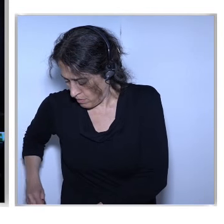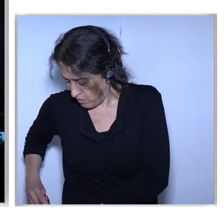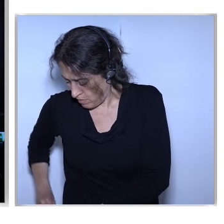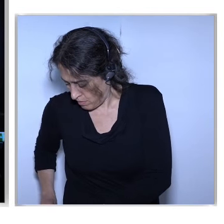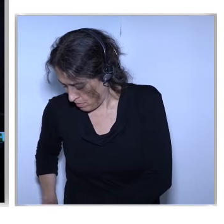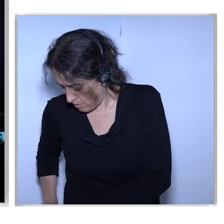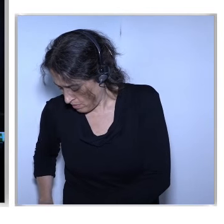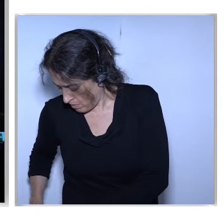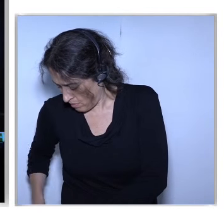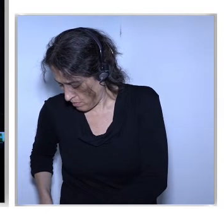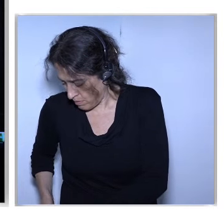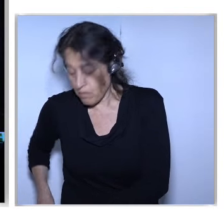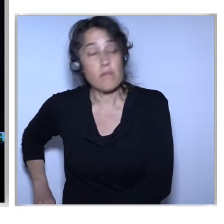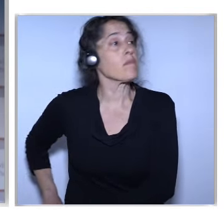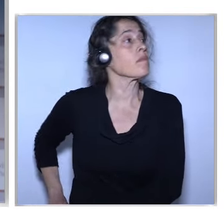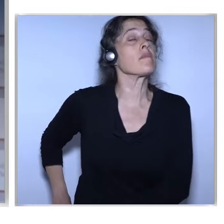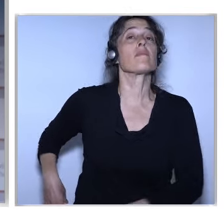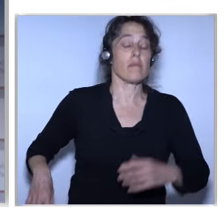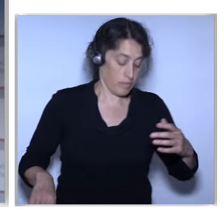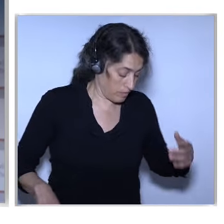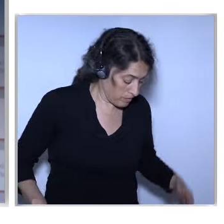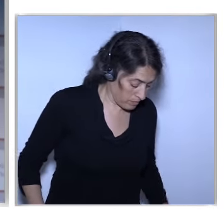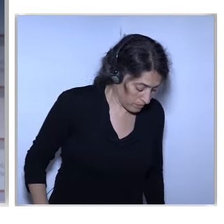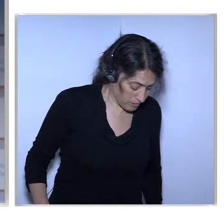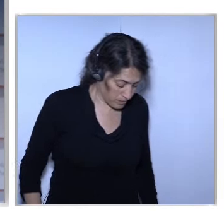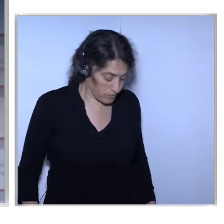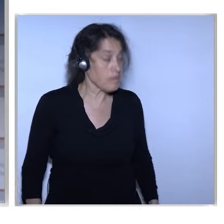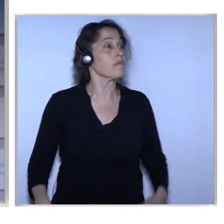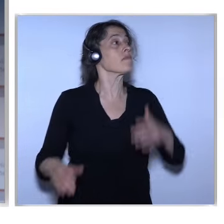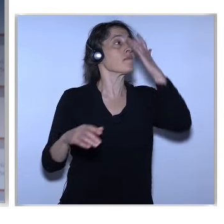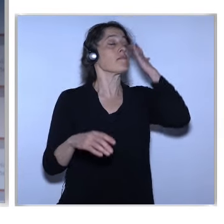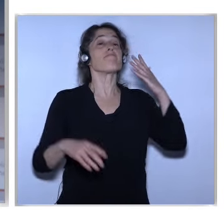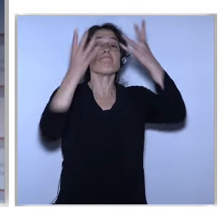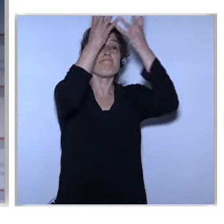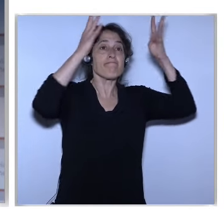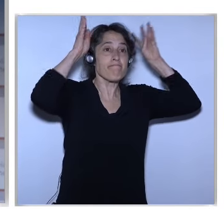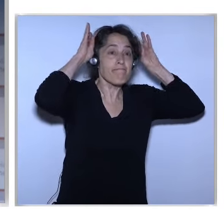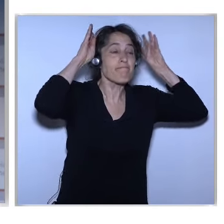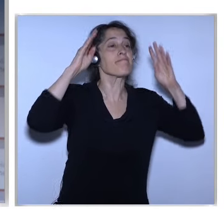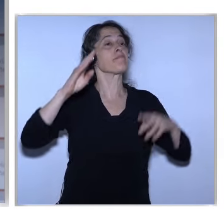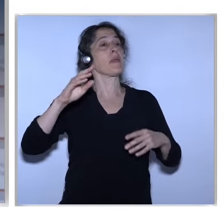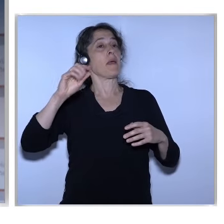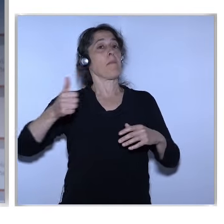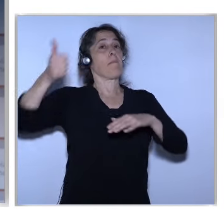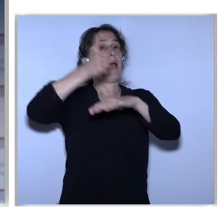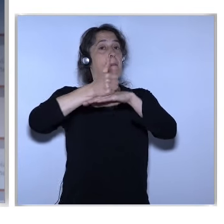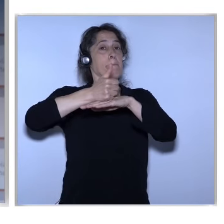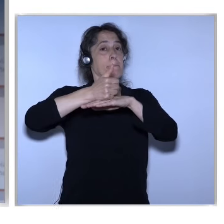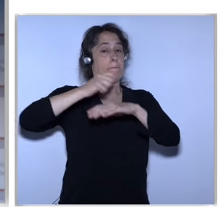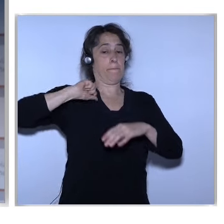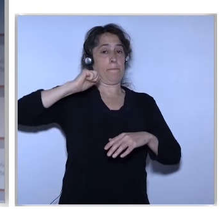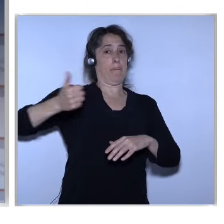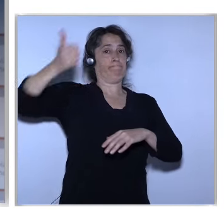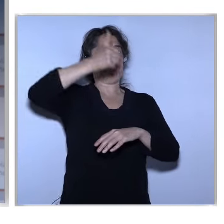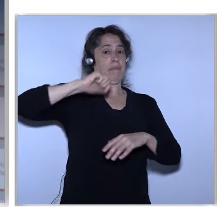Your Royal Highness Your Prime Minister Ladies and gentlemen I was really asked